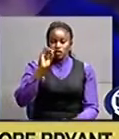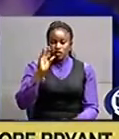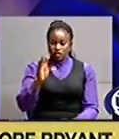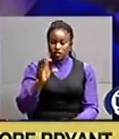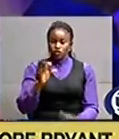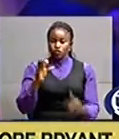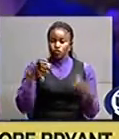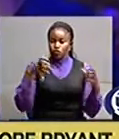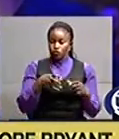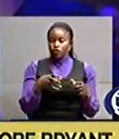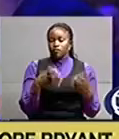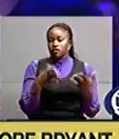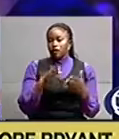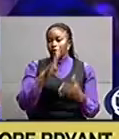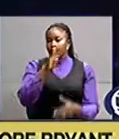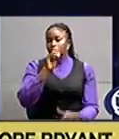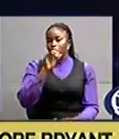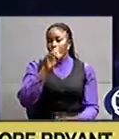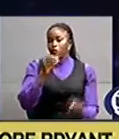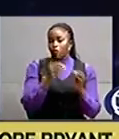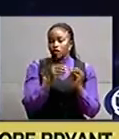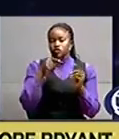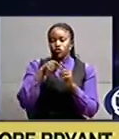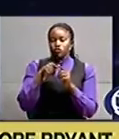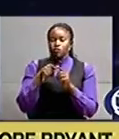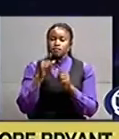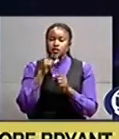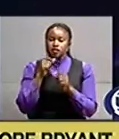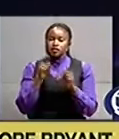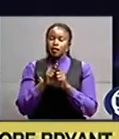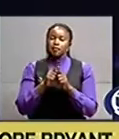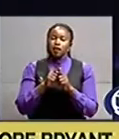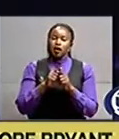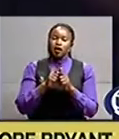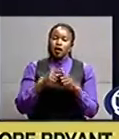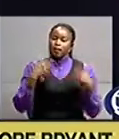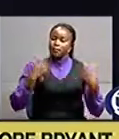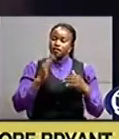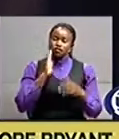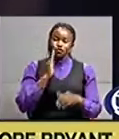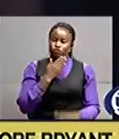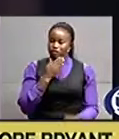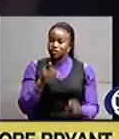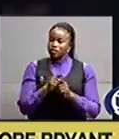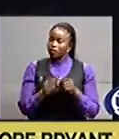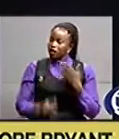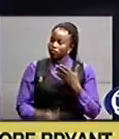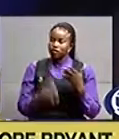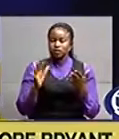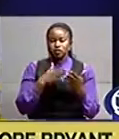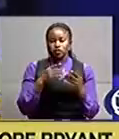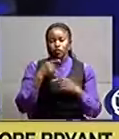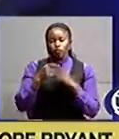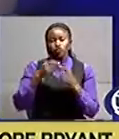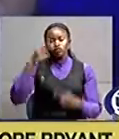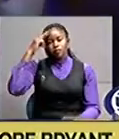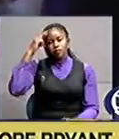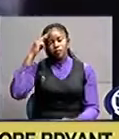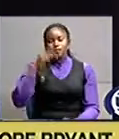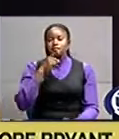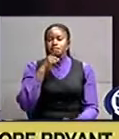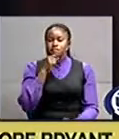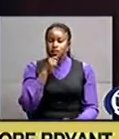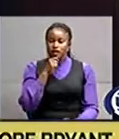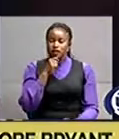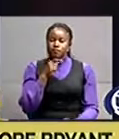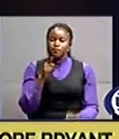the national anthem with usher singing amazing grace while a teary liberal james paid a glowing tribute to the man who alone said